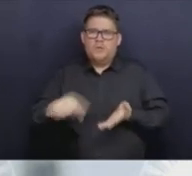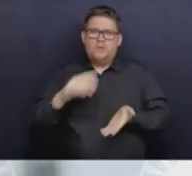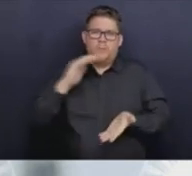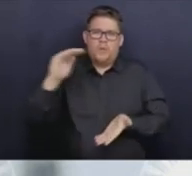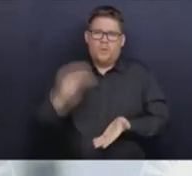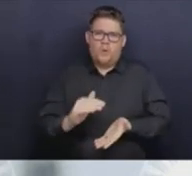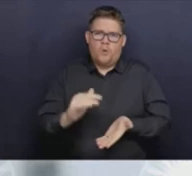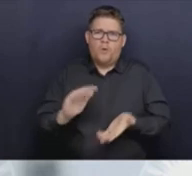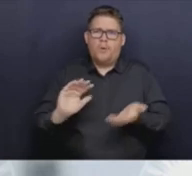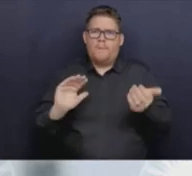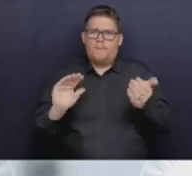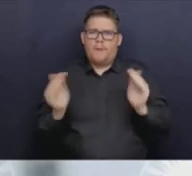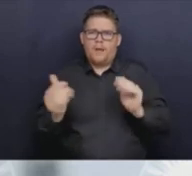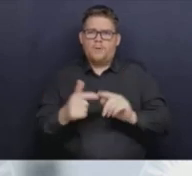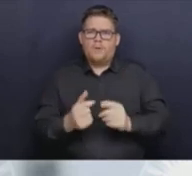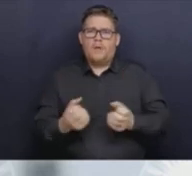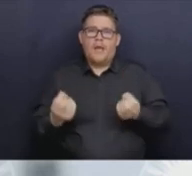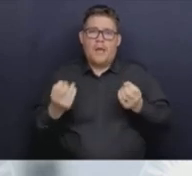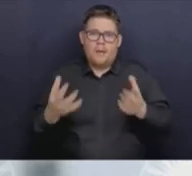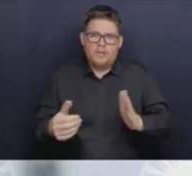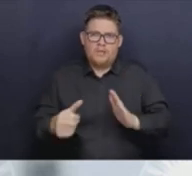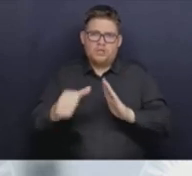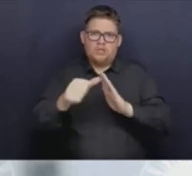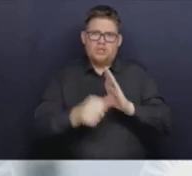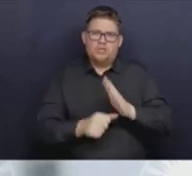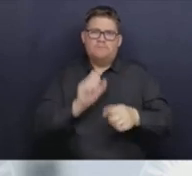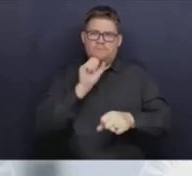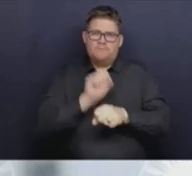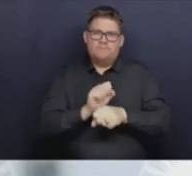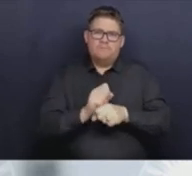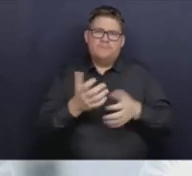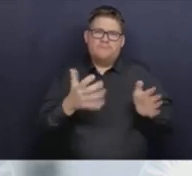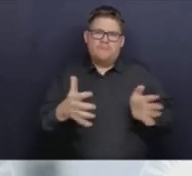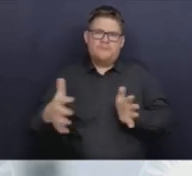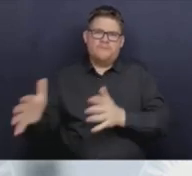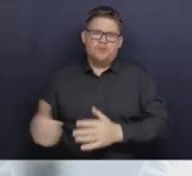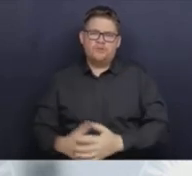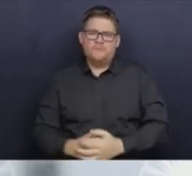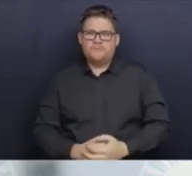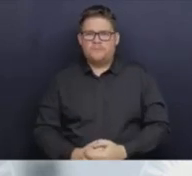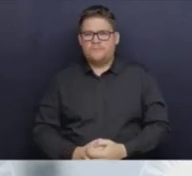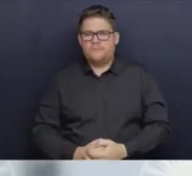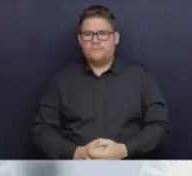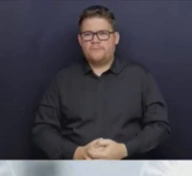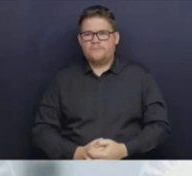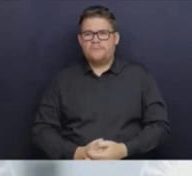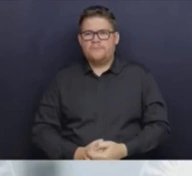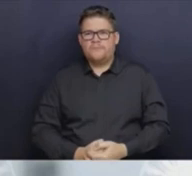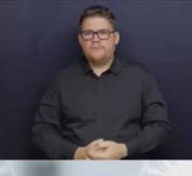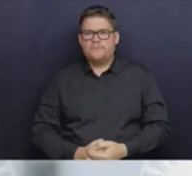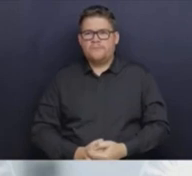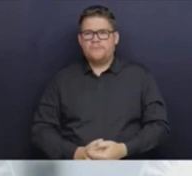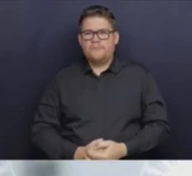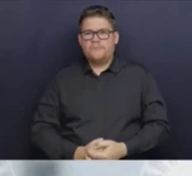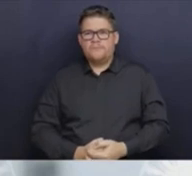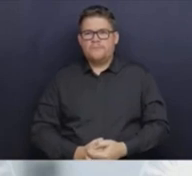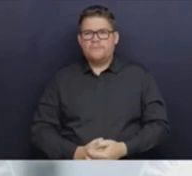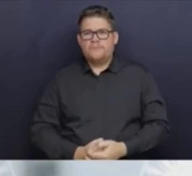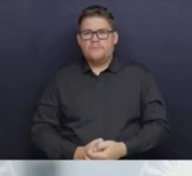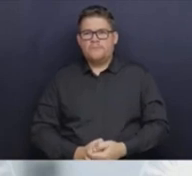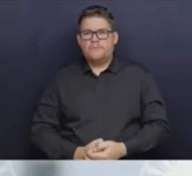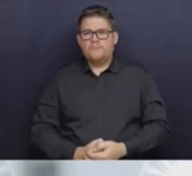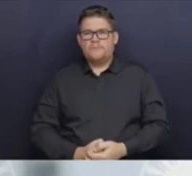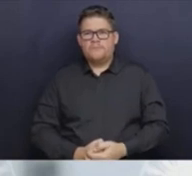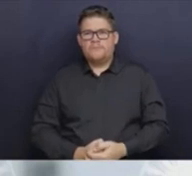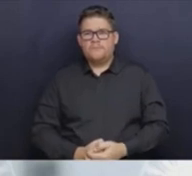significant number of surgeries taking place, the record number of surgeries taking place. So, no, it's true that if we decided to